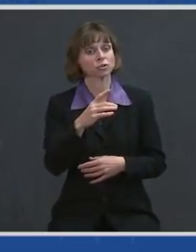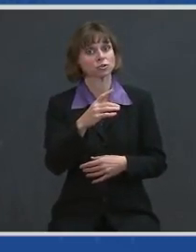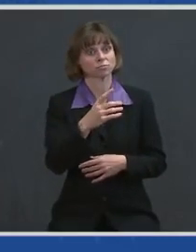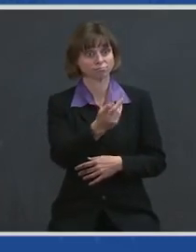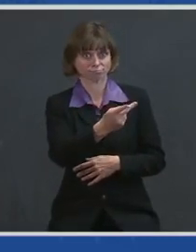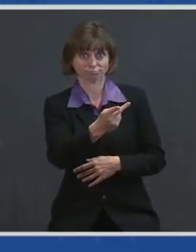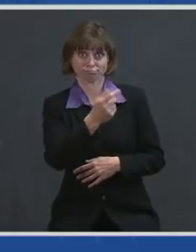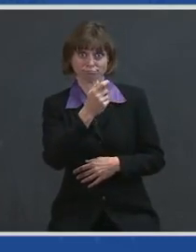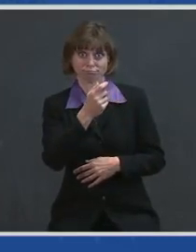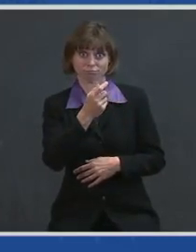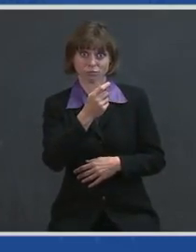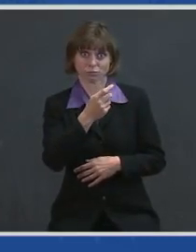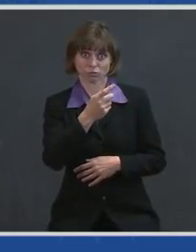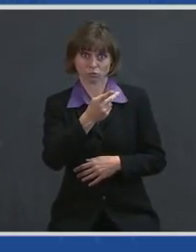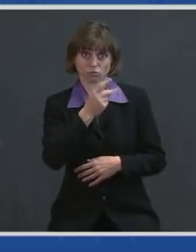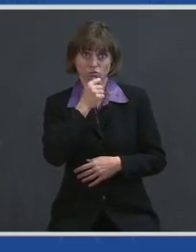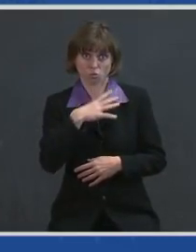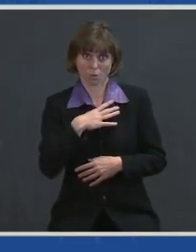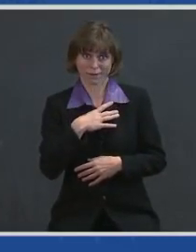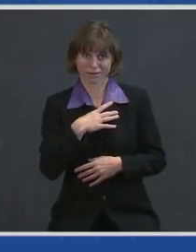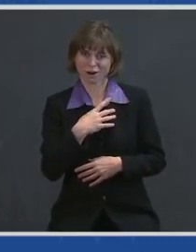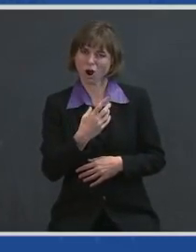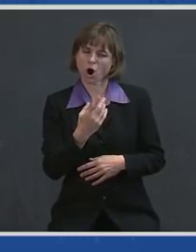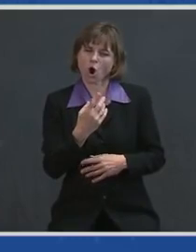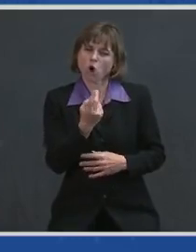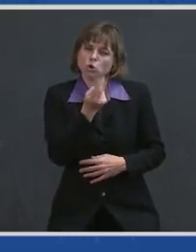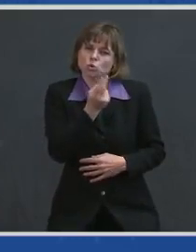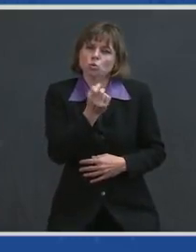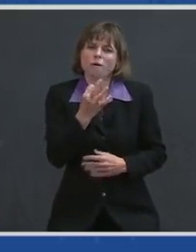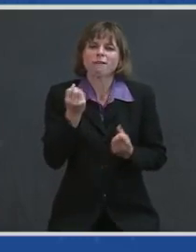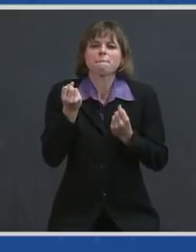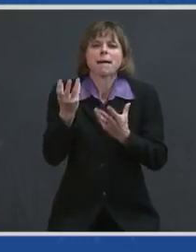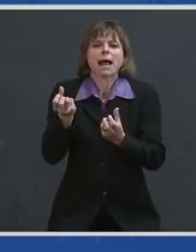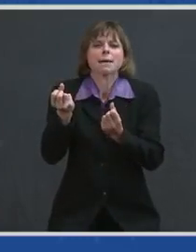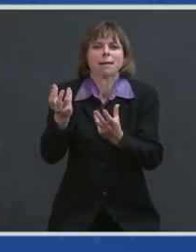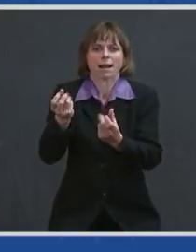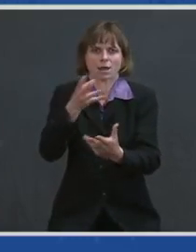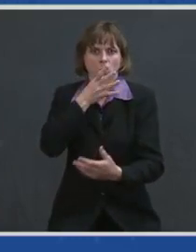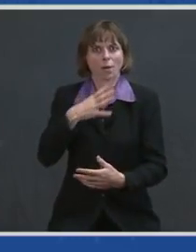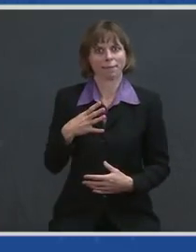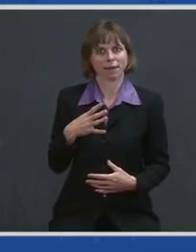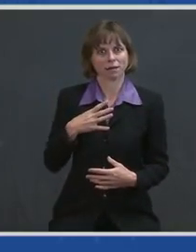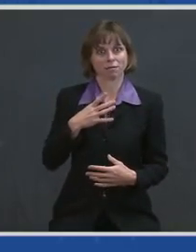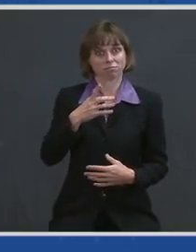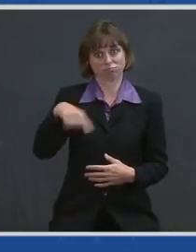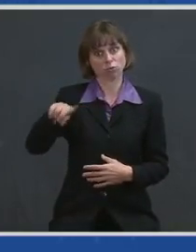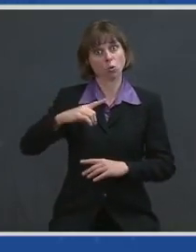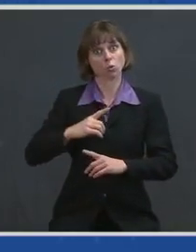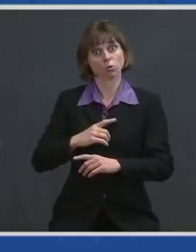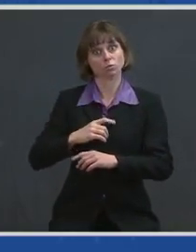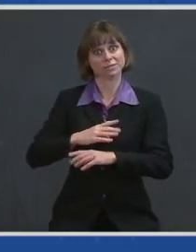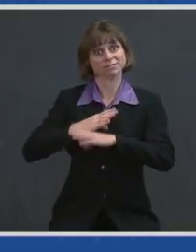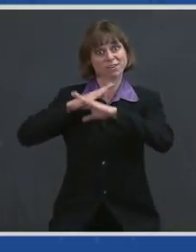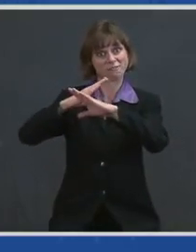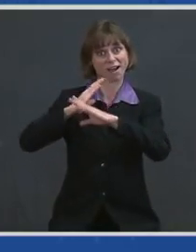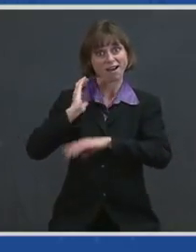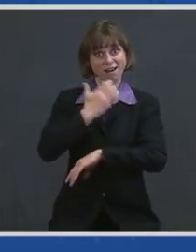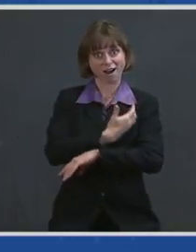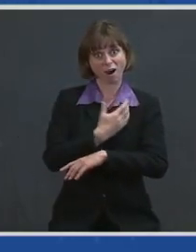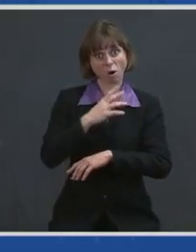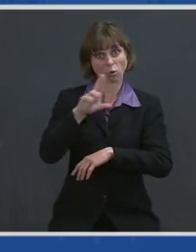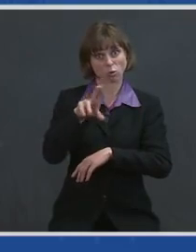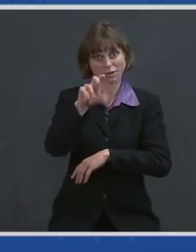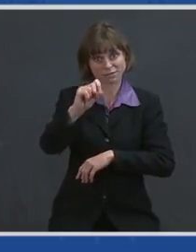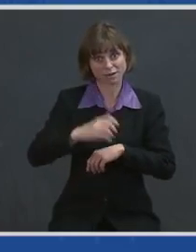Lieutenant General Richardson are but two of the many, many women who have defended our nation throughout our